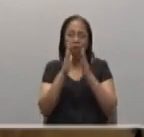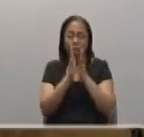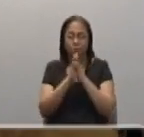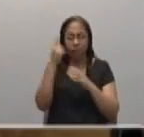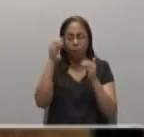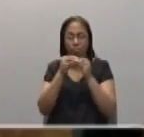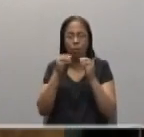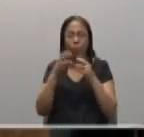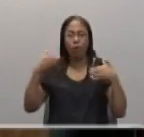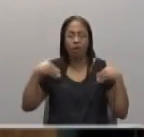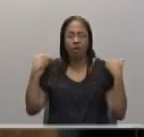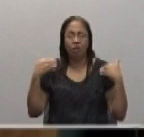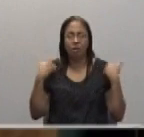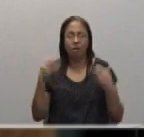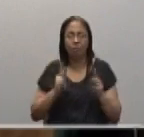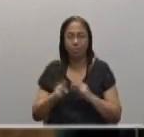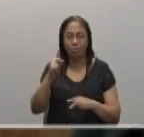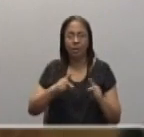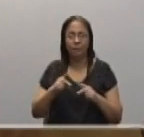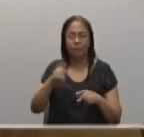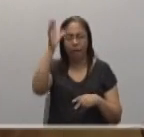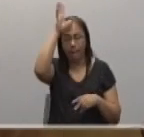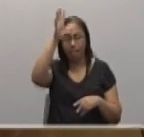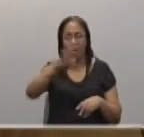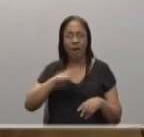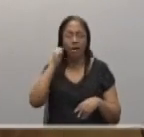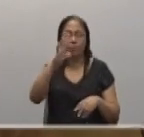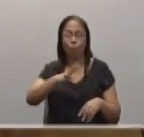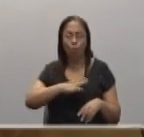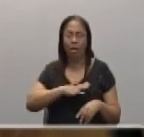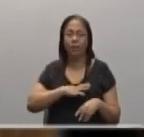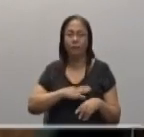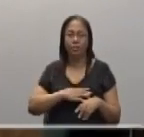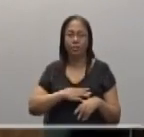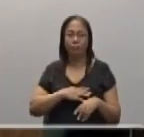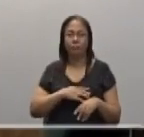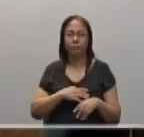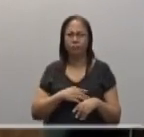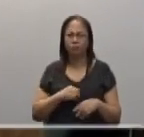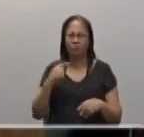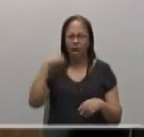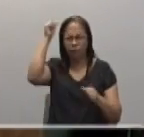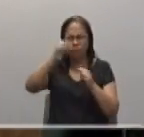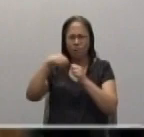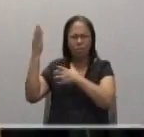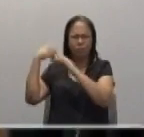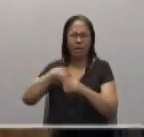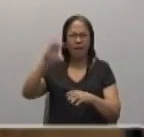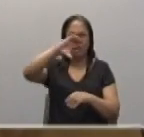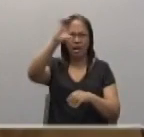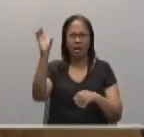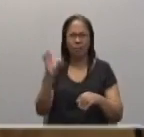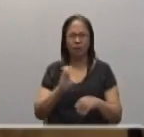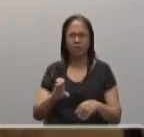understand the life commitment. I remember, dear brother and sister, when I was in Africa, in Zambia and Malawi, I was